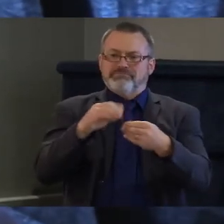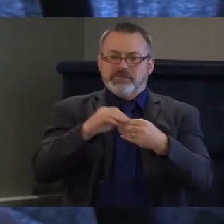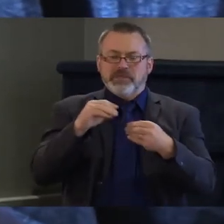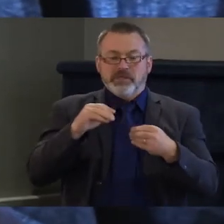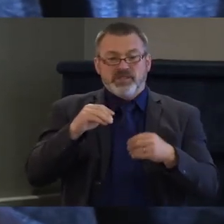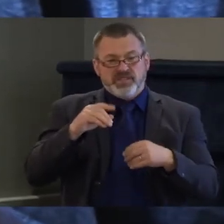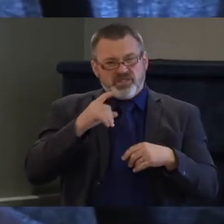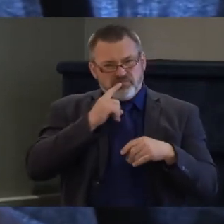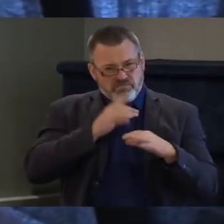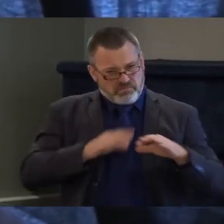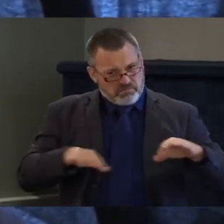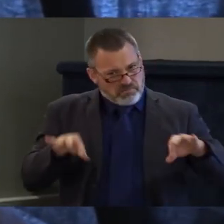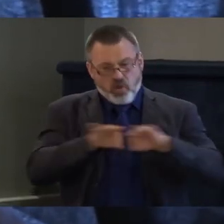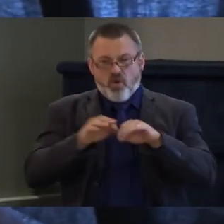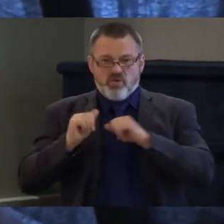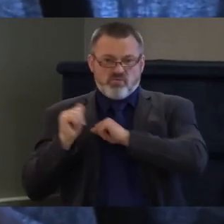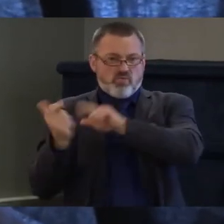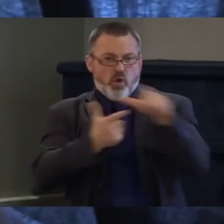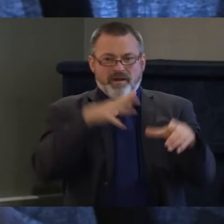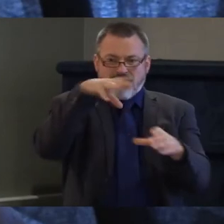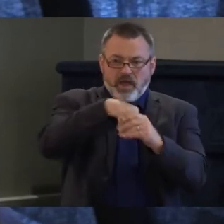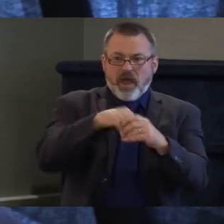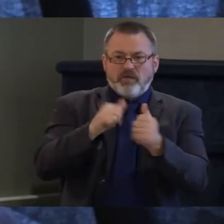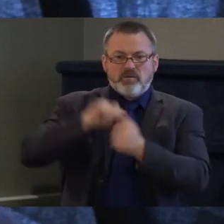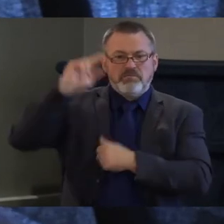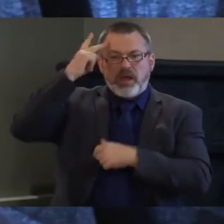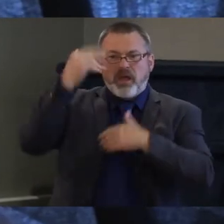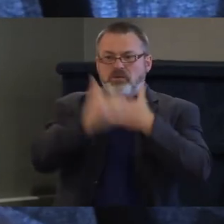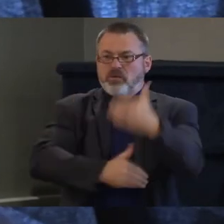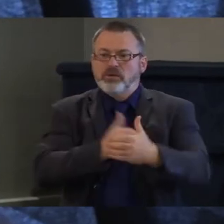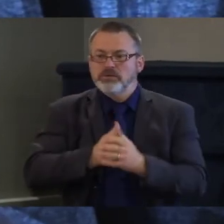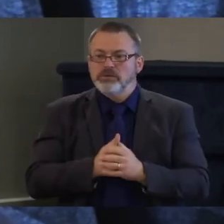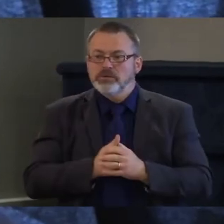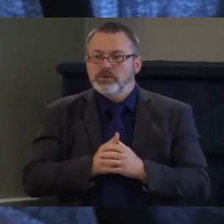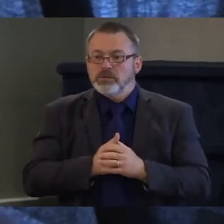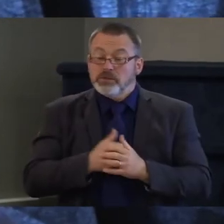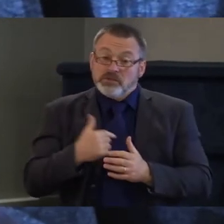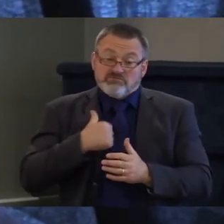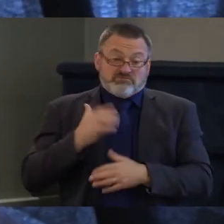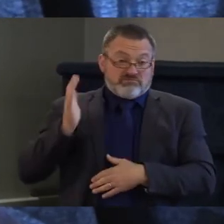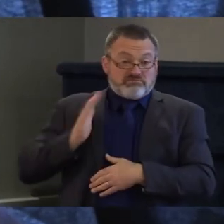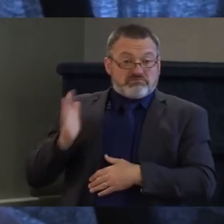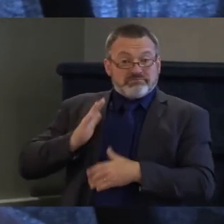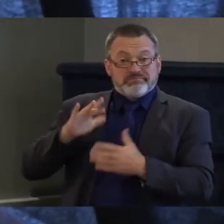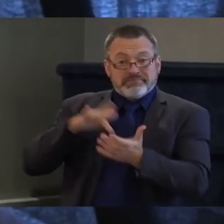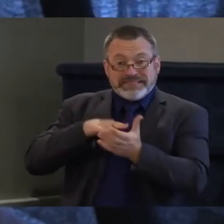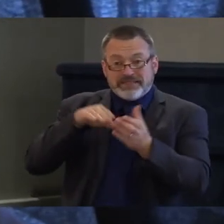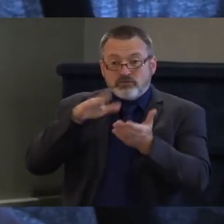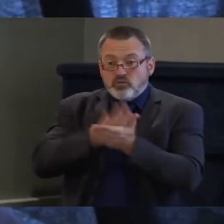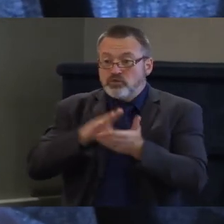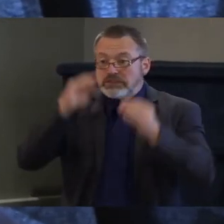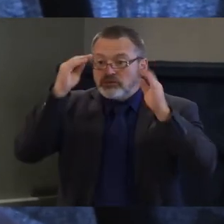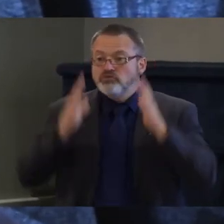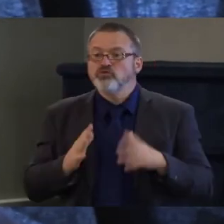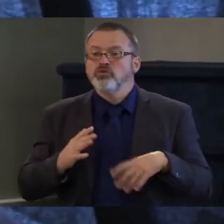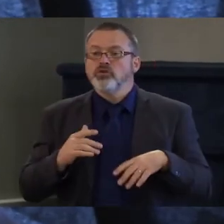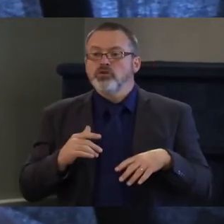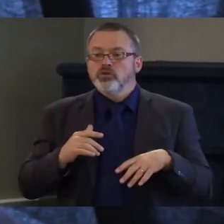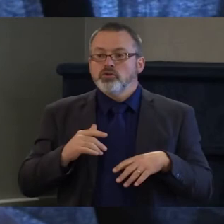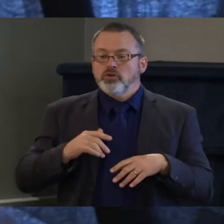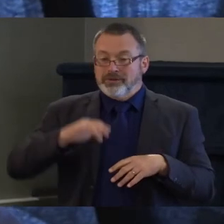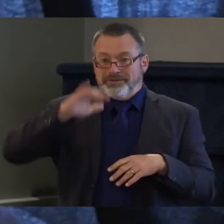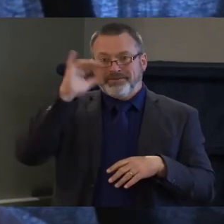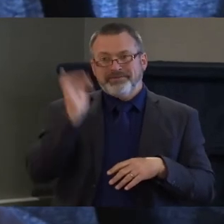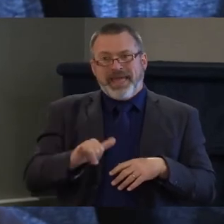i was a middle school teacher and i just want to say i think one of the reasons why i was really drawn to be a middle school teacher was because that was the time